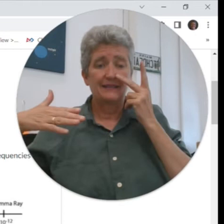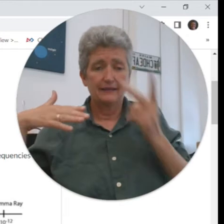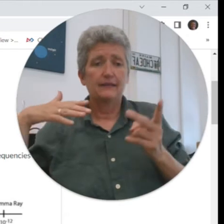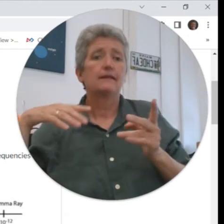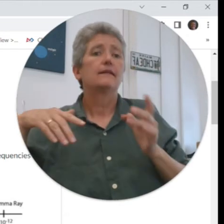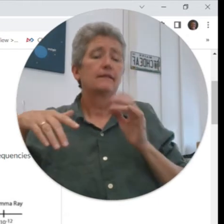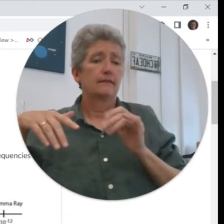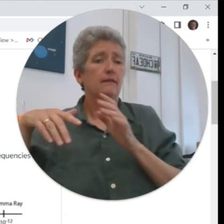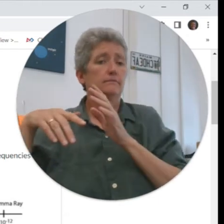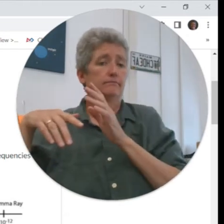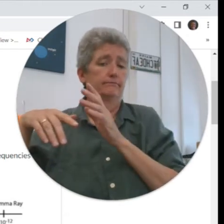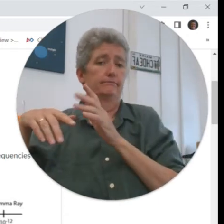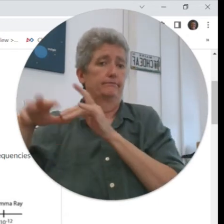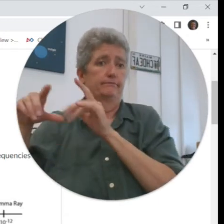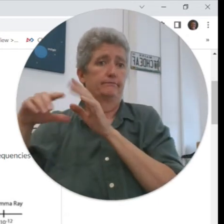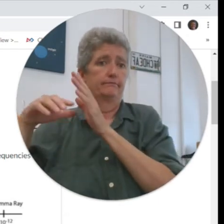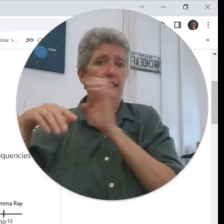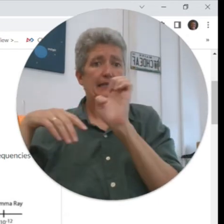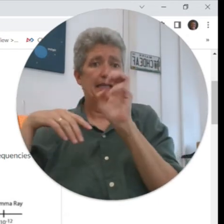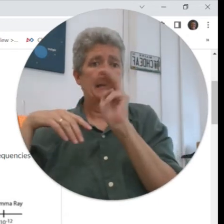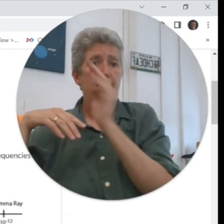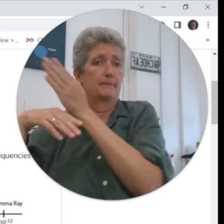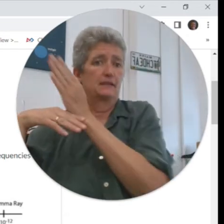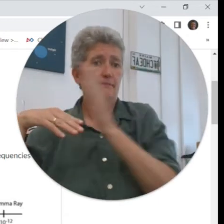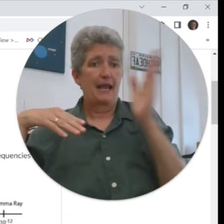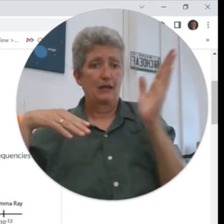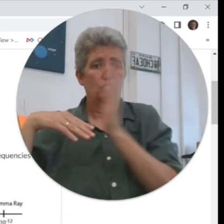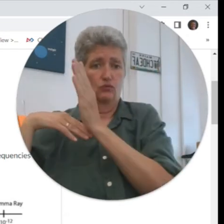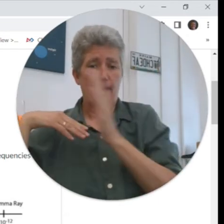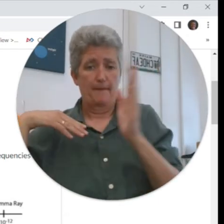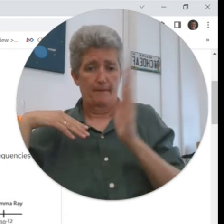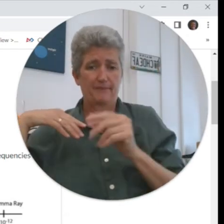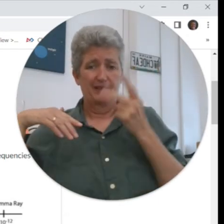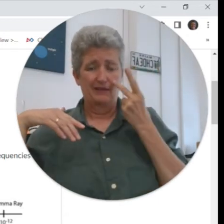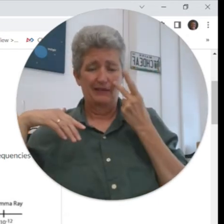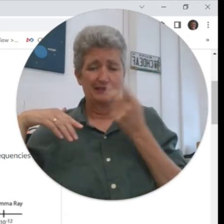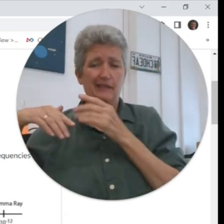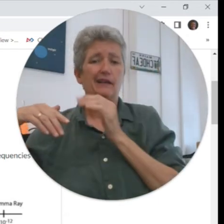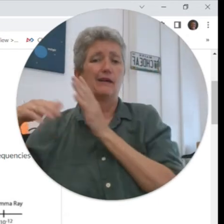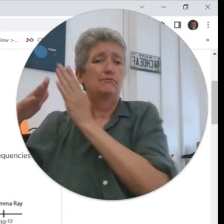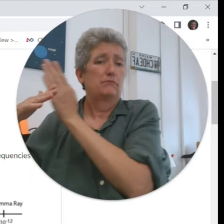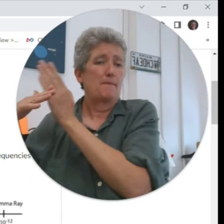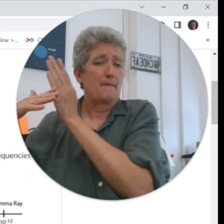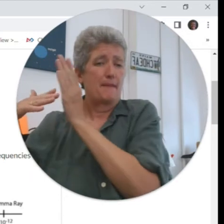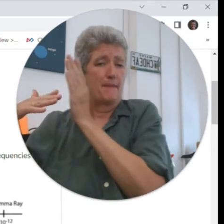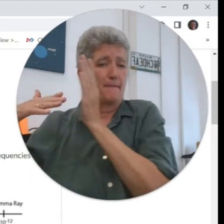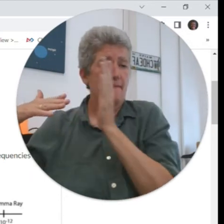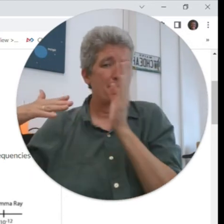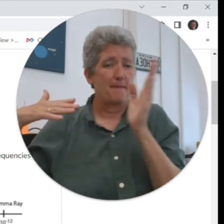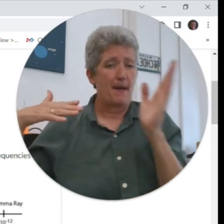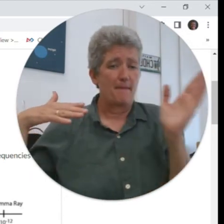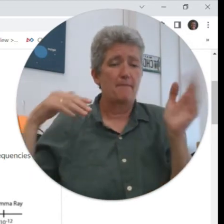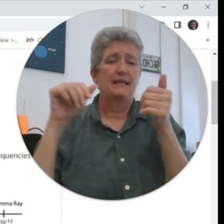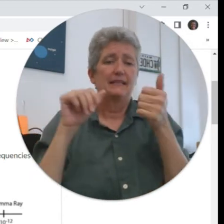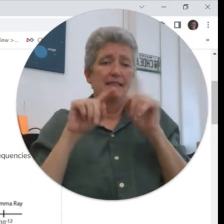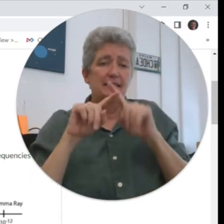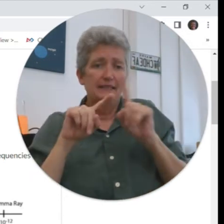so that spectrum as you can see there's a whole spectrum along here